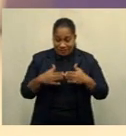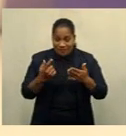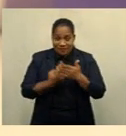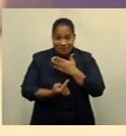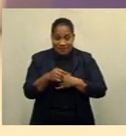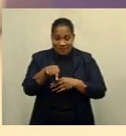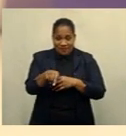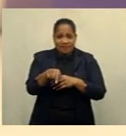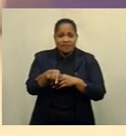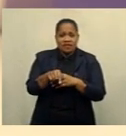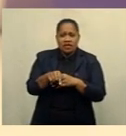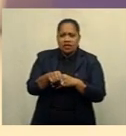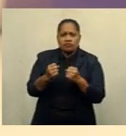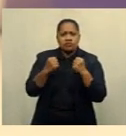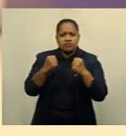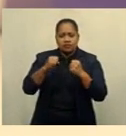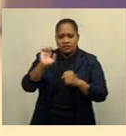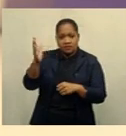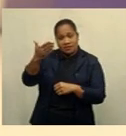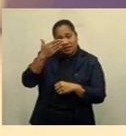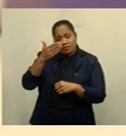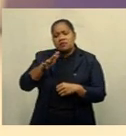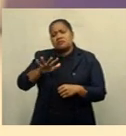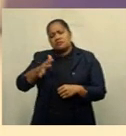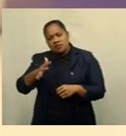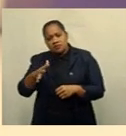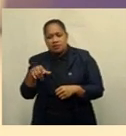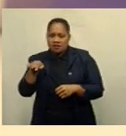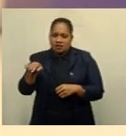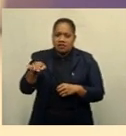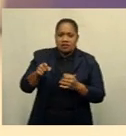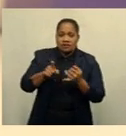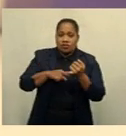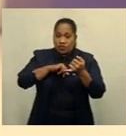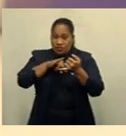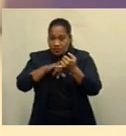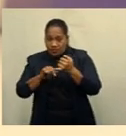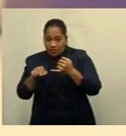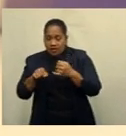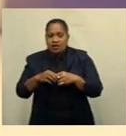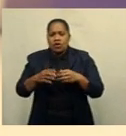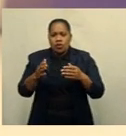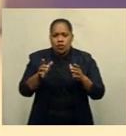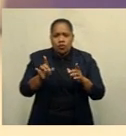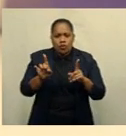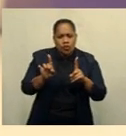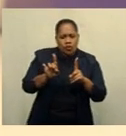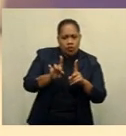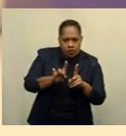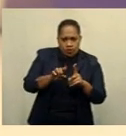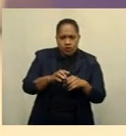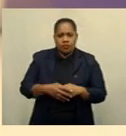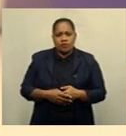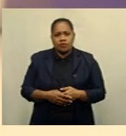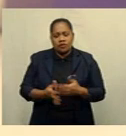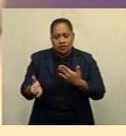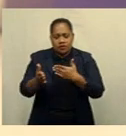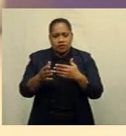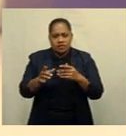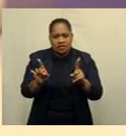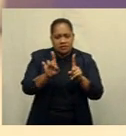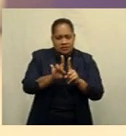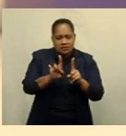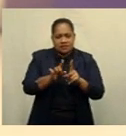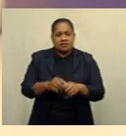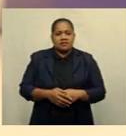noting that a strong outcome may push the U.S. Fed closer towards the much-awaited monetary policy adjustment and may